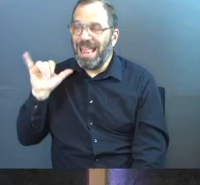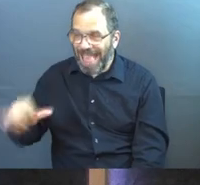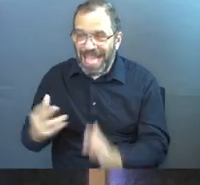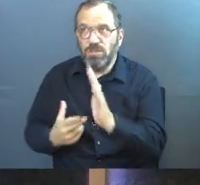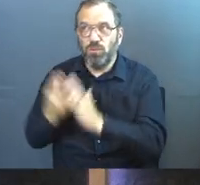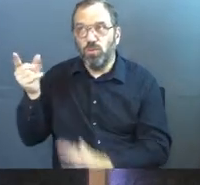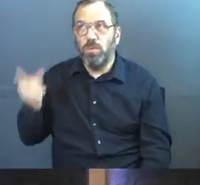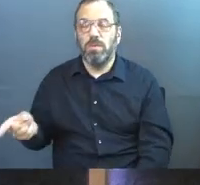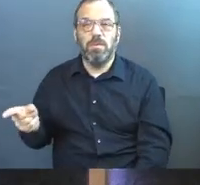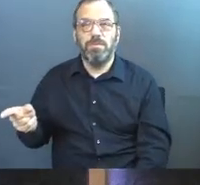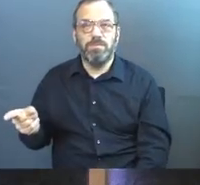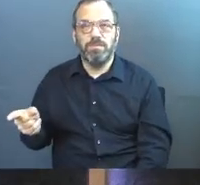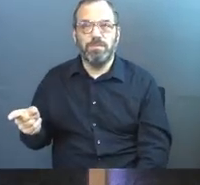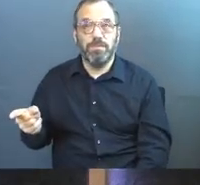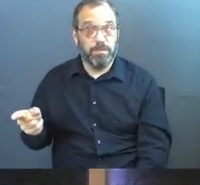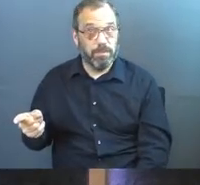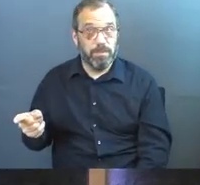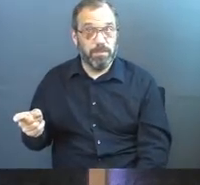is the truth.